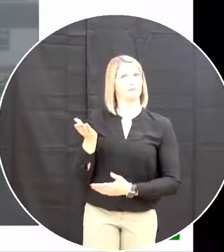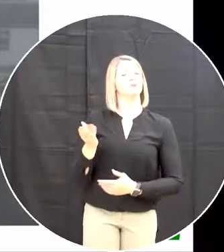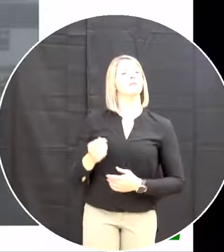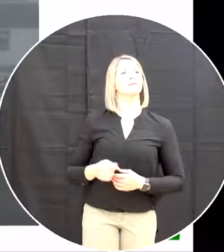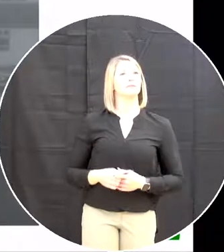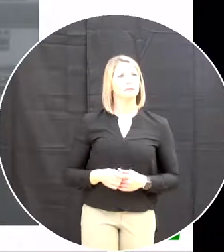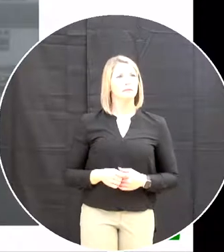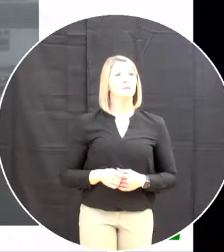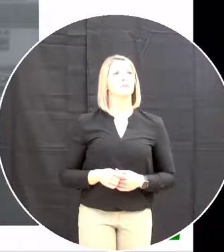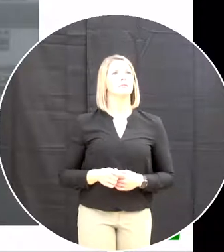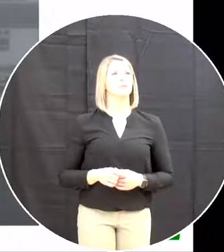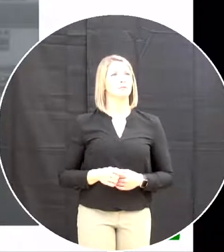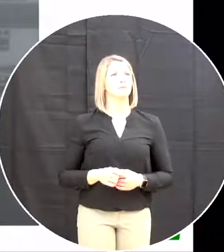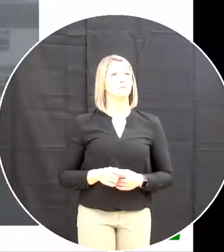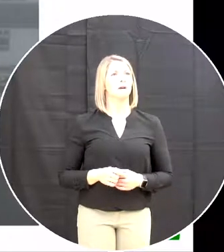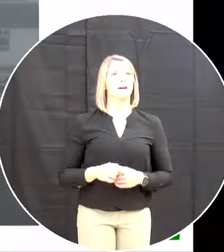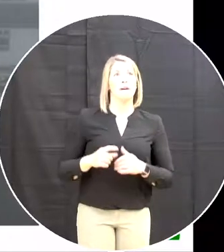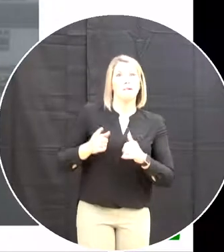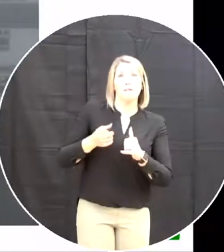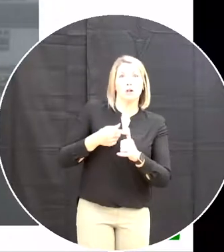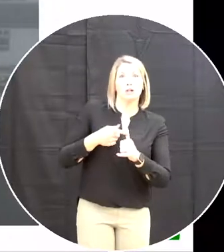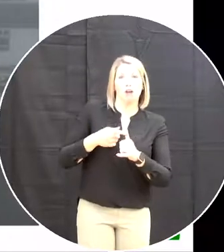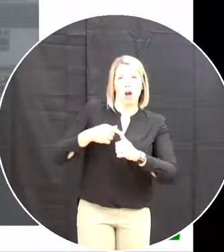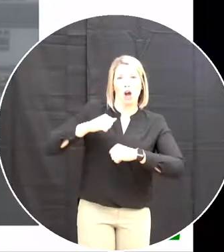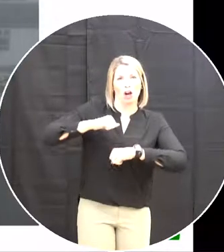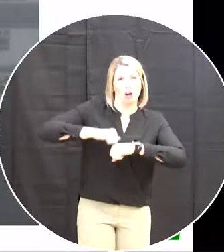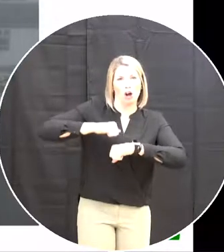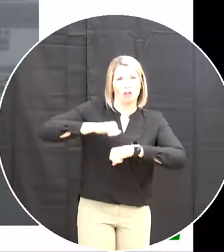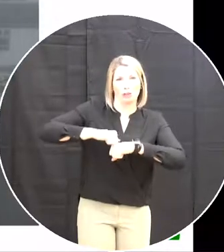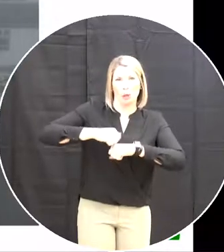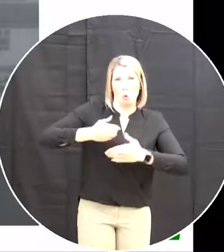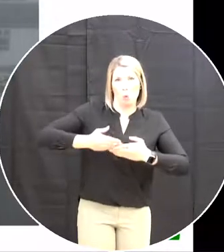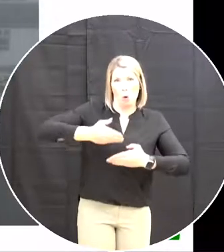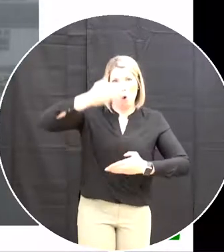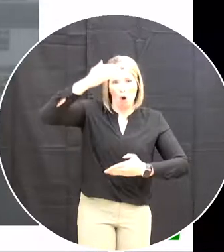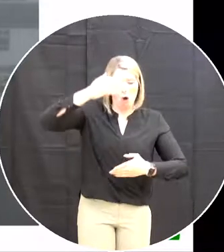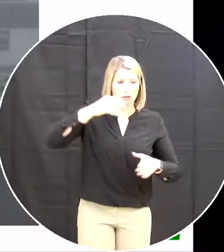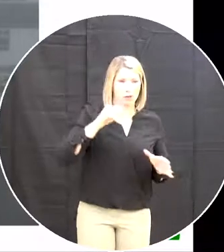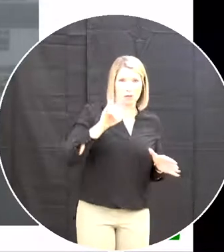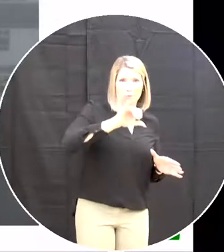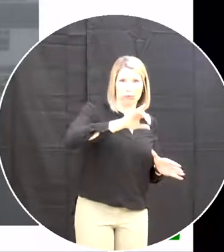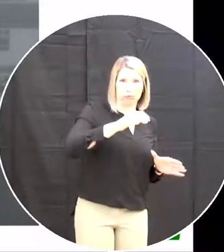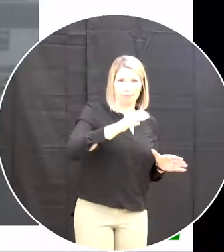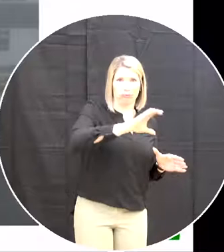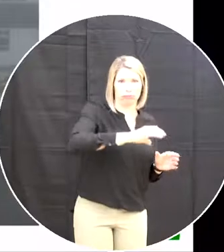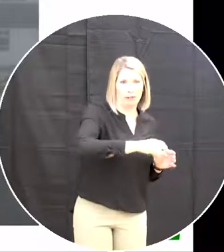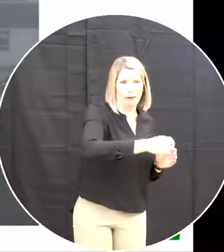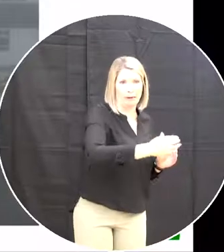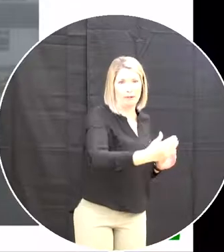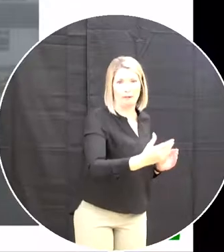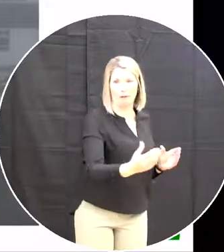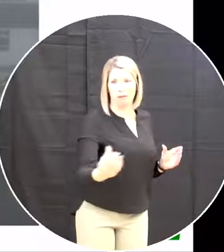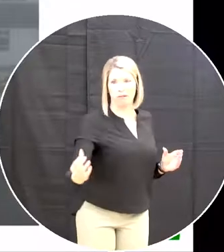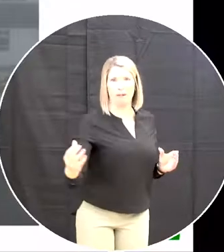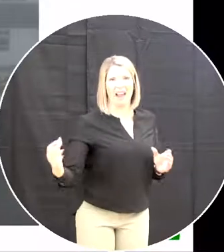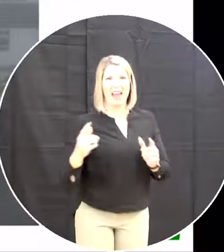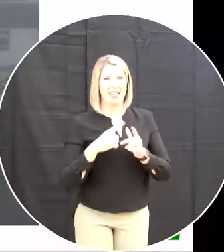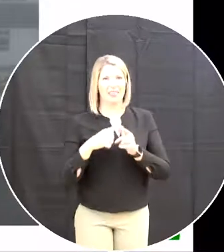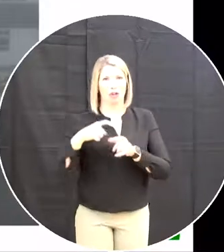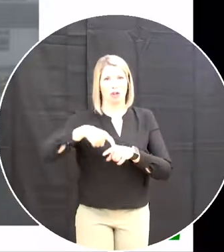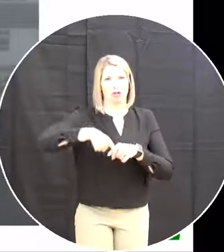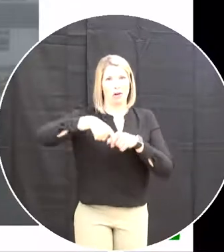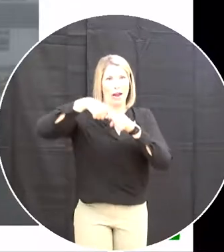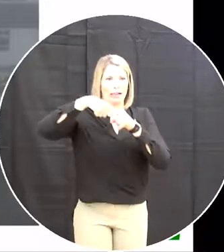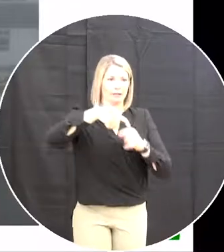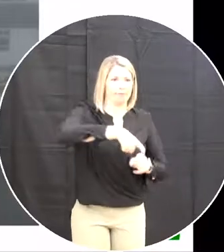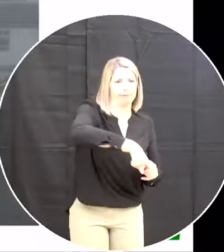So basically they poured a concrete walls And then they erect it by tilting it up With the use of cranes It'll